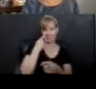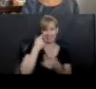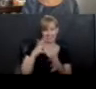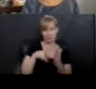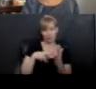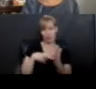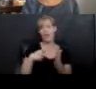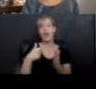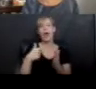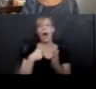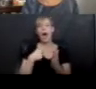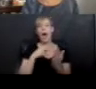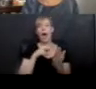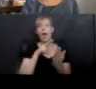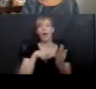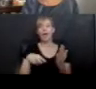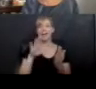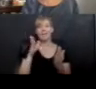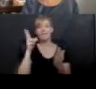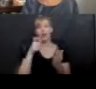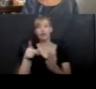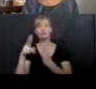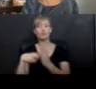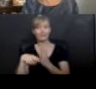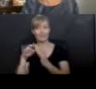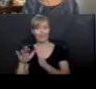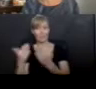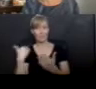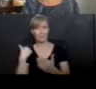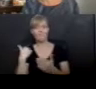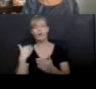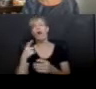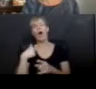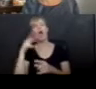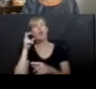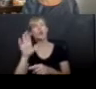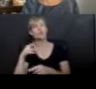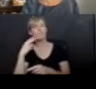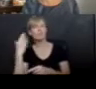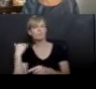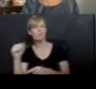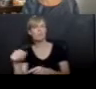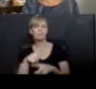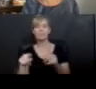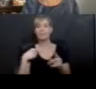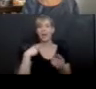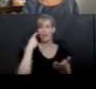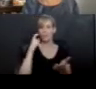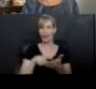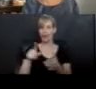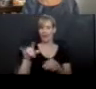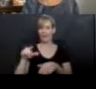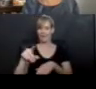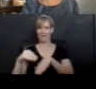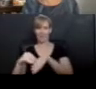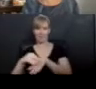hadn't heard you read it before, but I'd heard you read other things. But I recognized your voice in the way